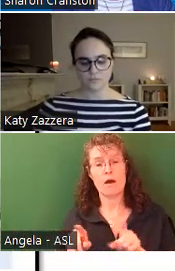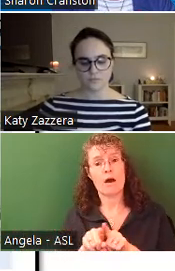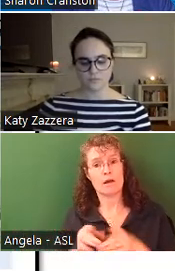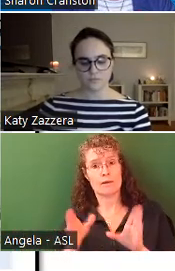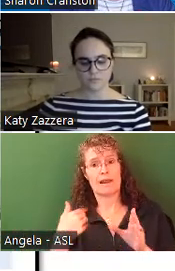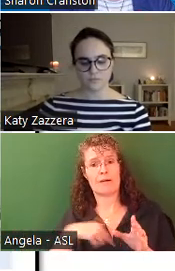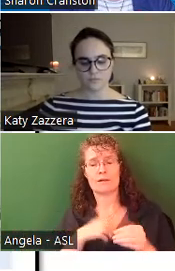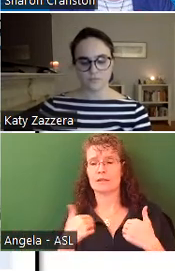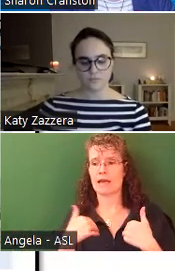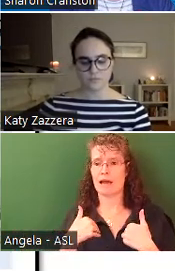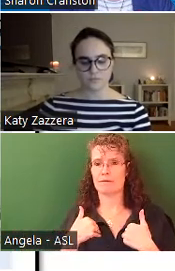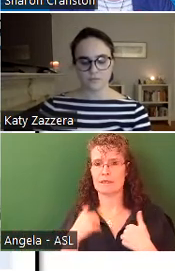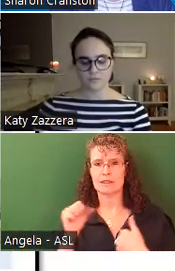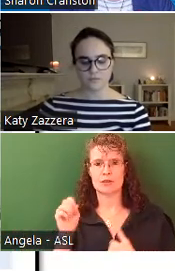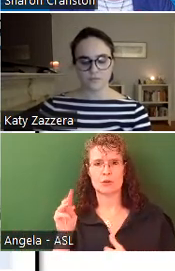have a sewer pump.